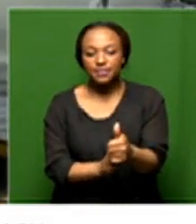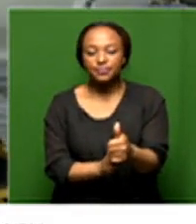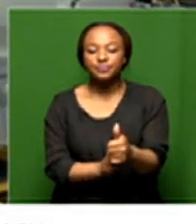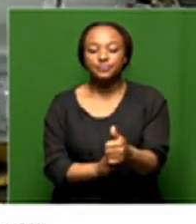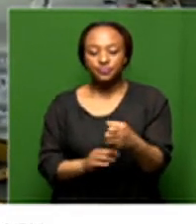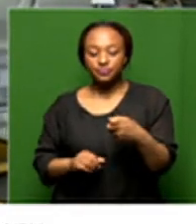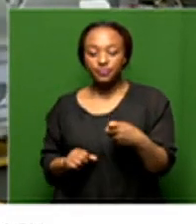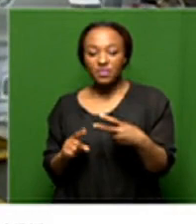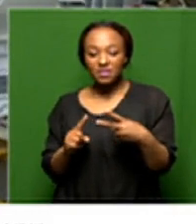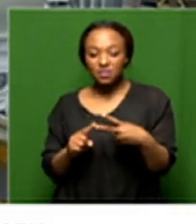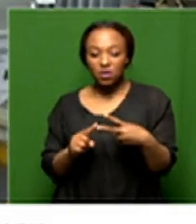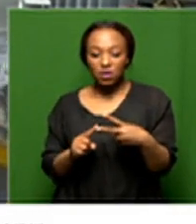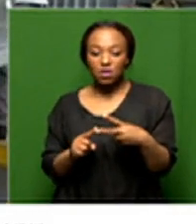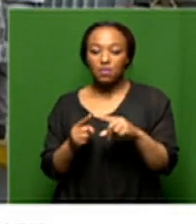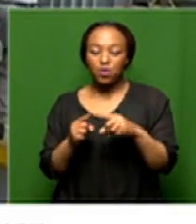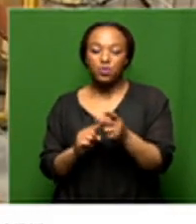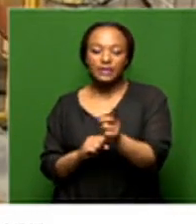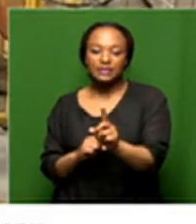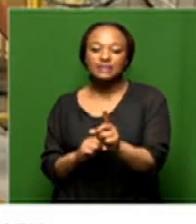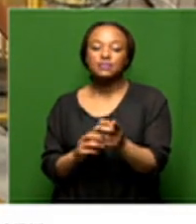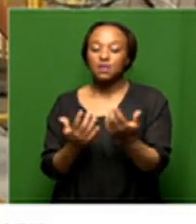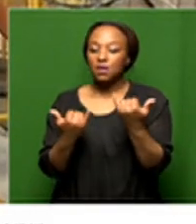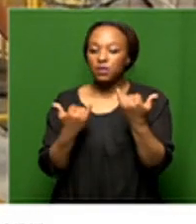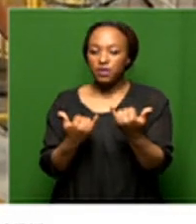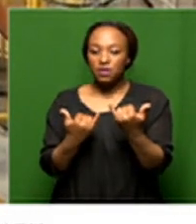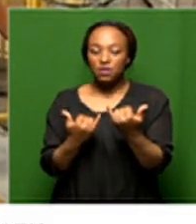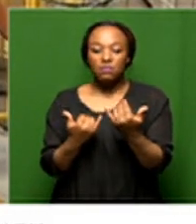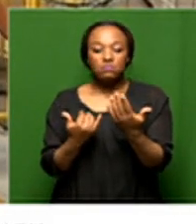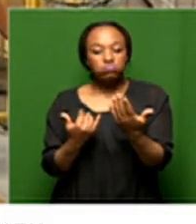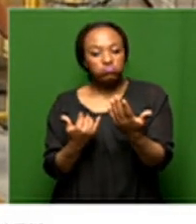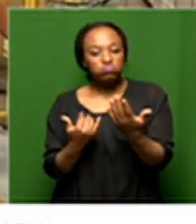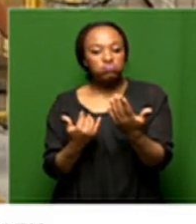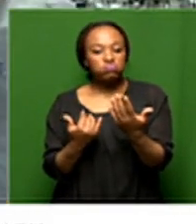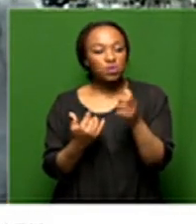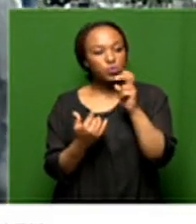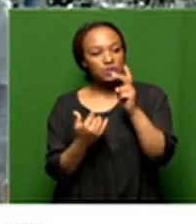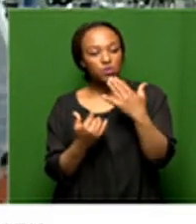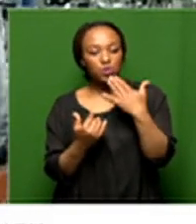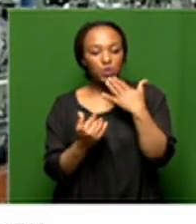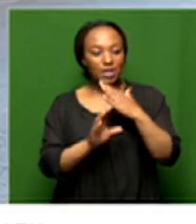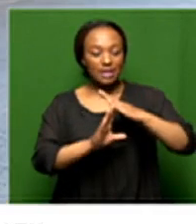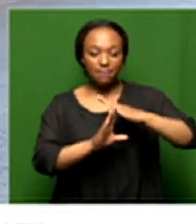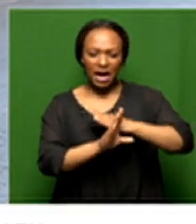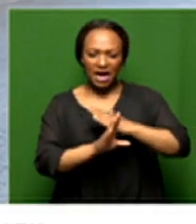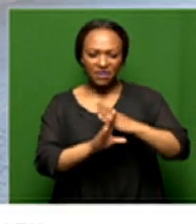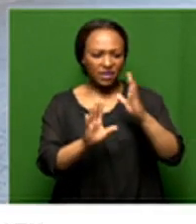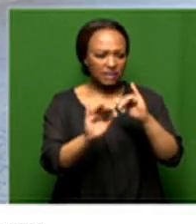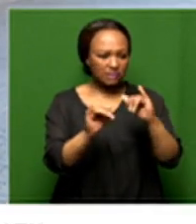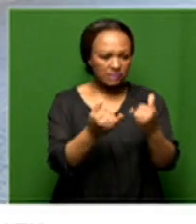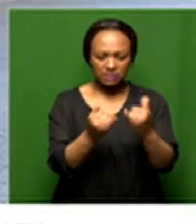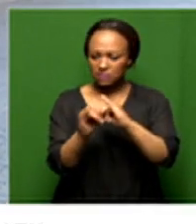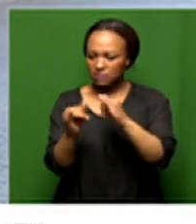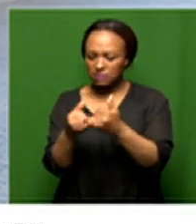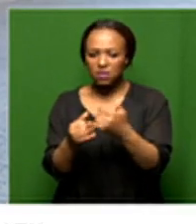and then the second feature is the extent to which you are able to draw participation from the private sector to fund